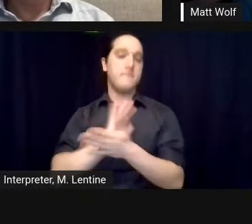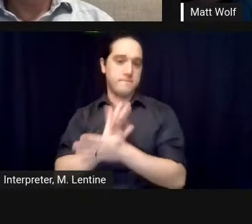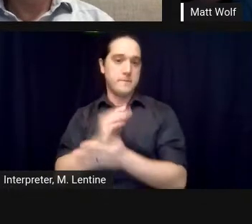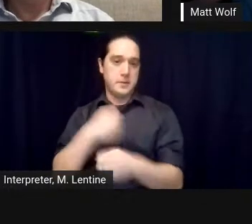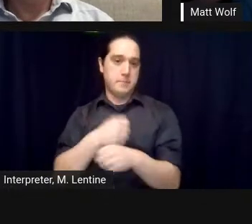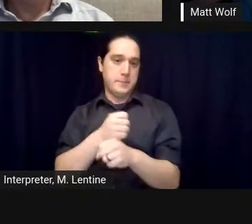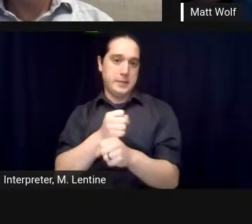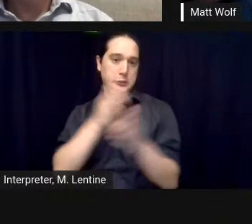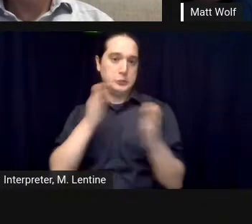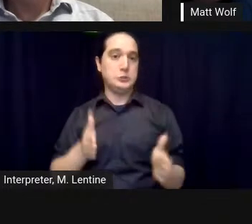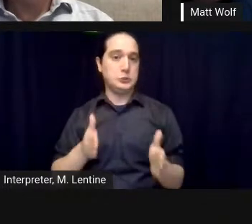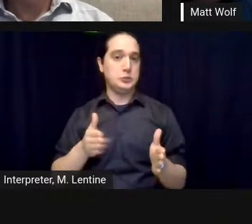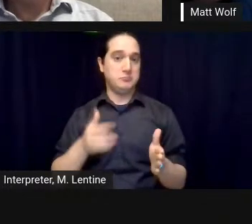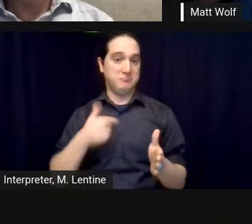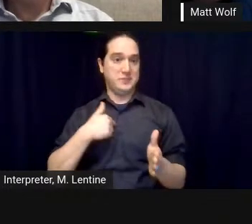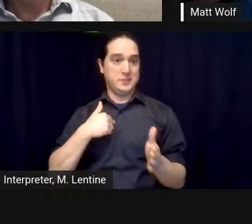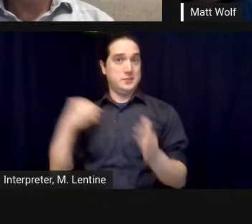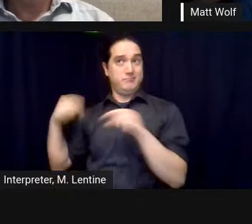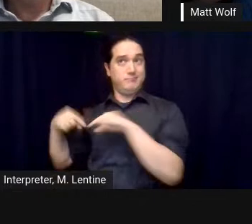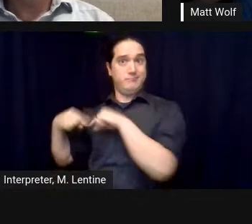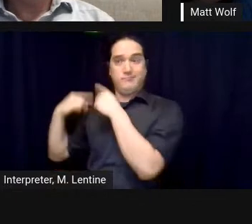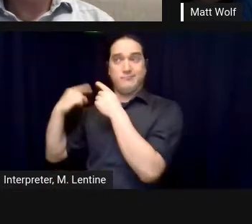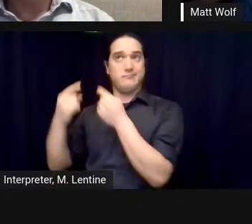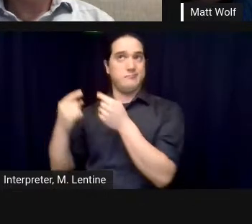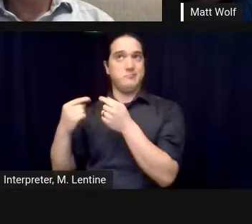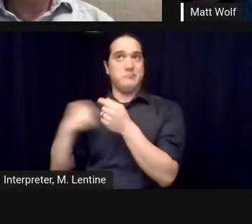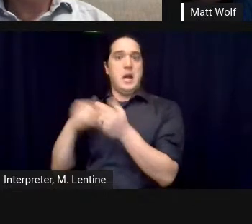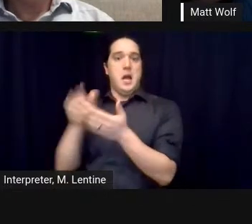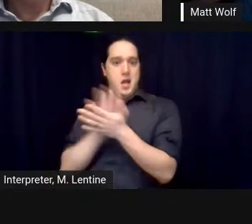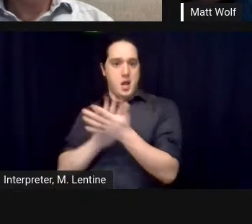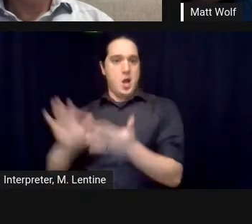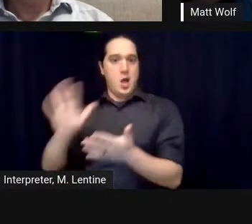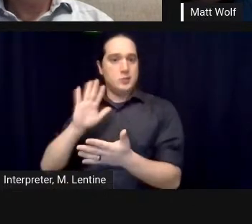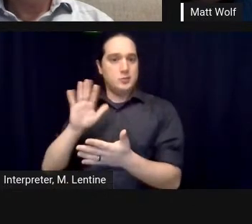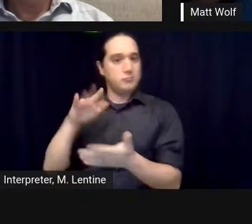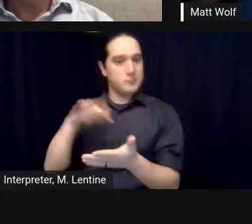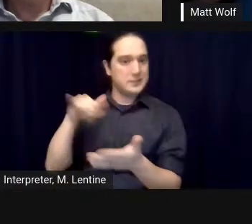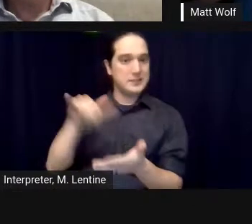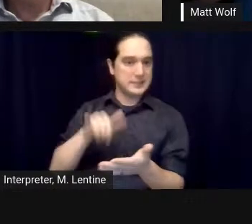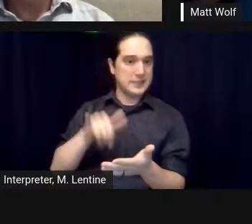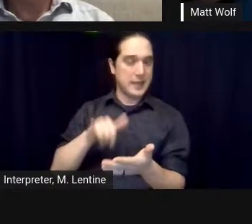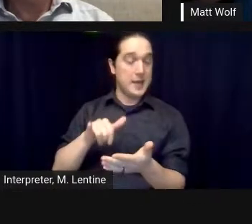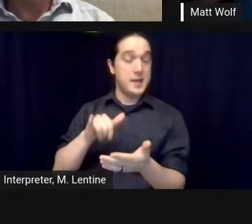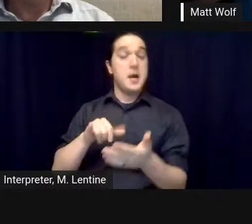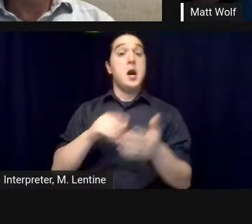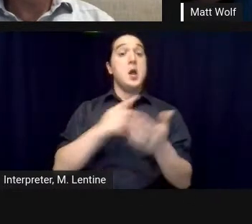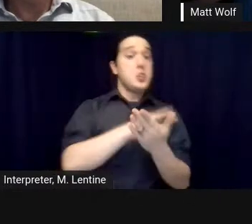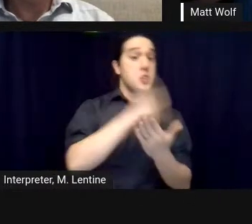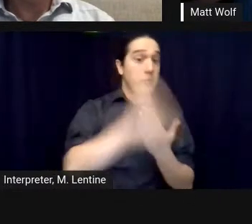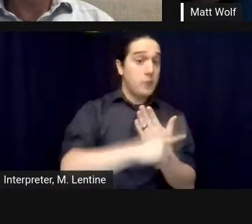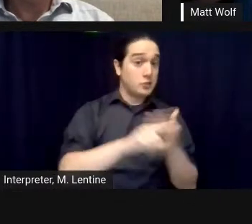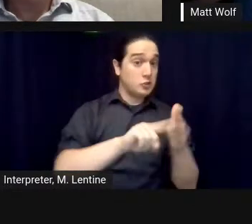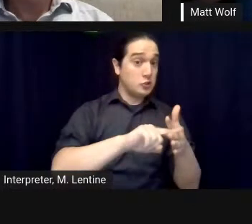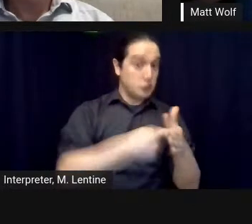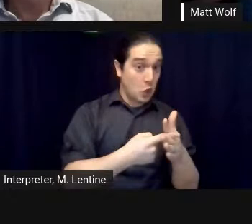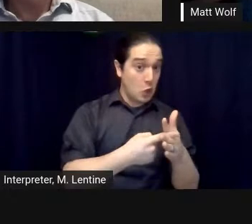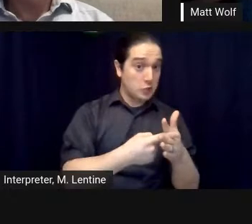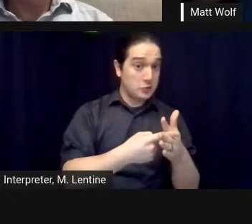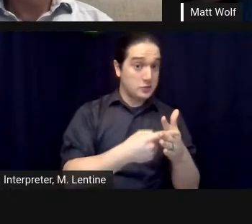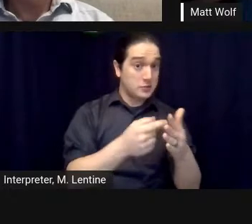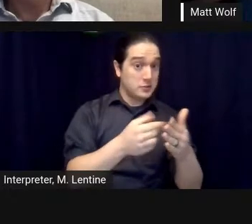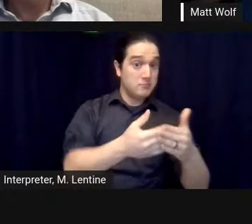i mean i was still in college when the biosphere 2 project first started but i was really interested in